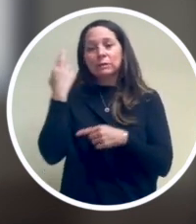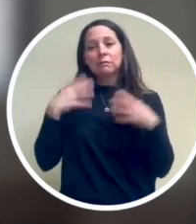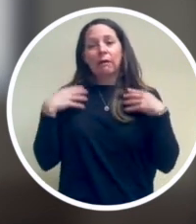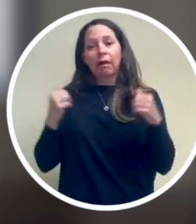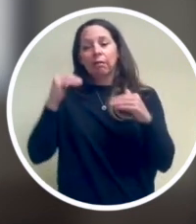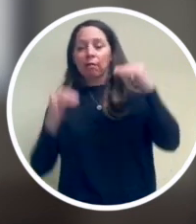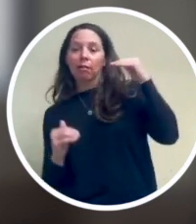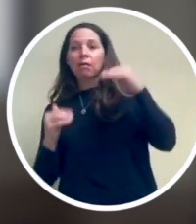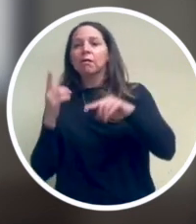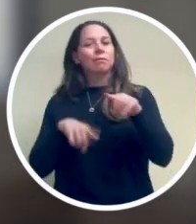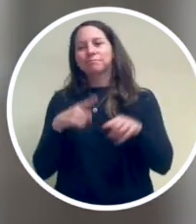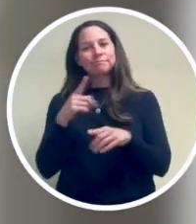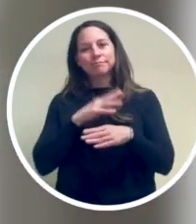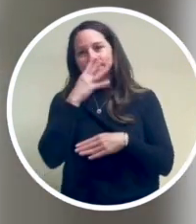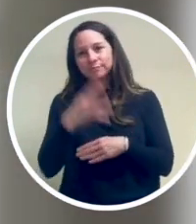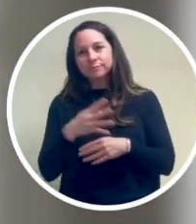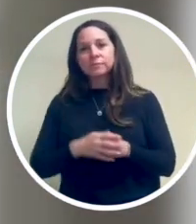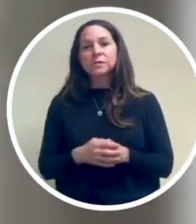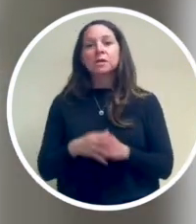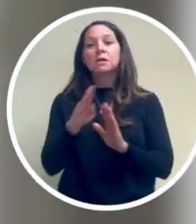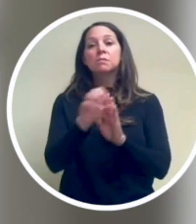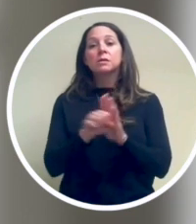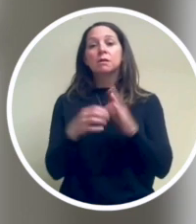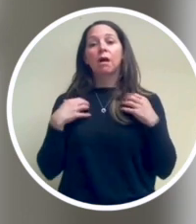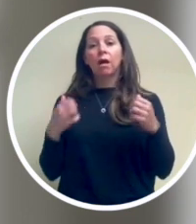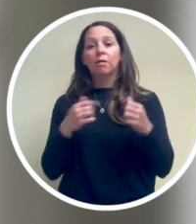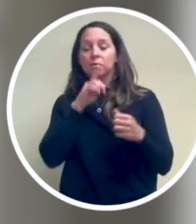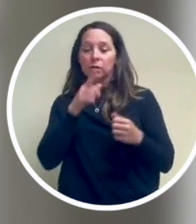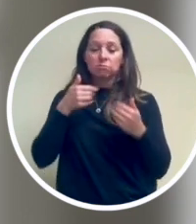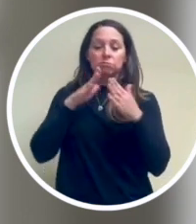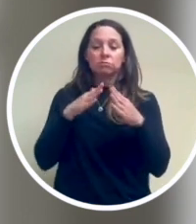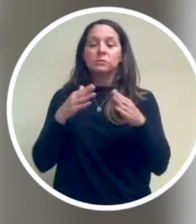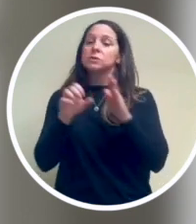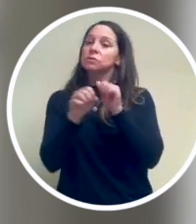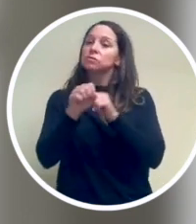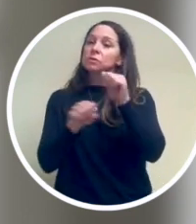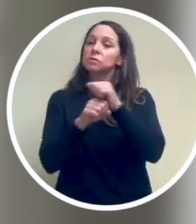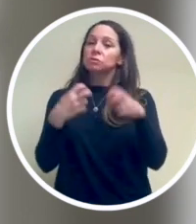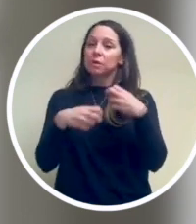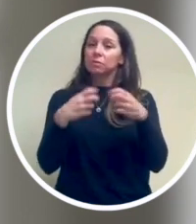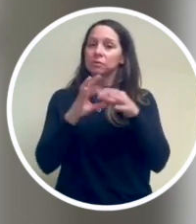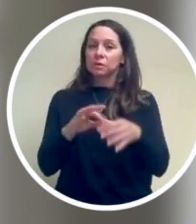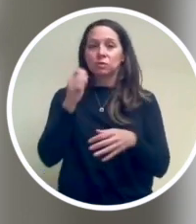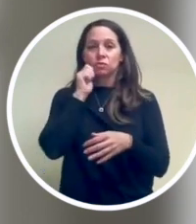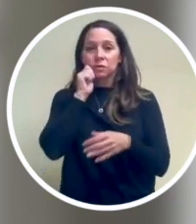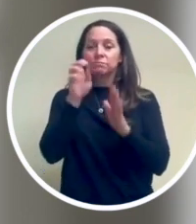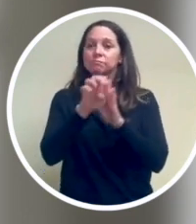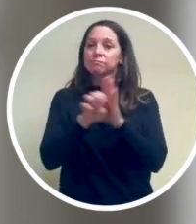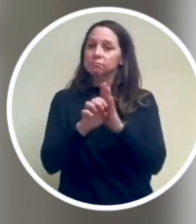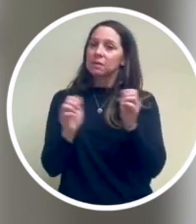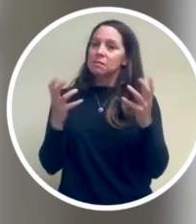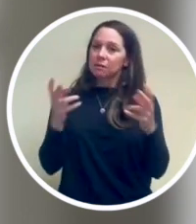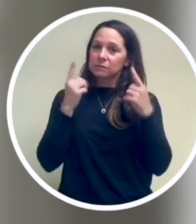disparities cannot be ignored. Bay State Health has tackled structural issues related to race and ethnicity with some notable successes